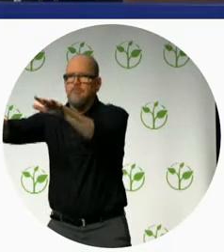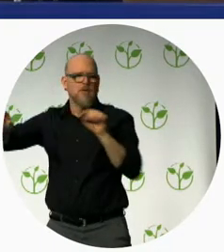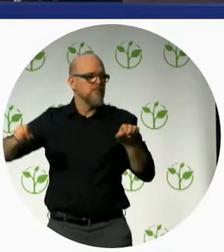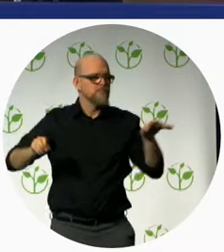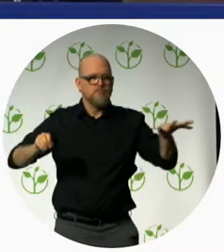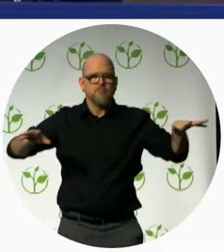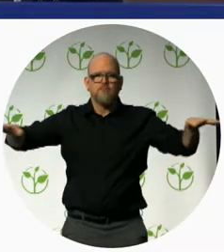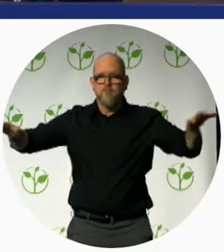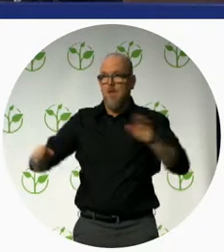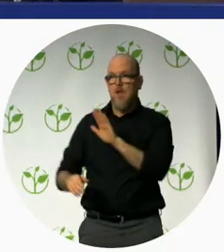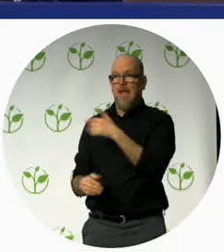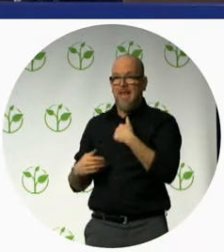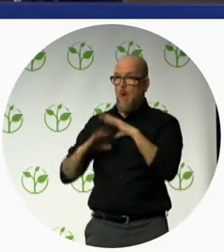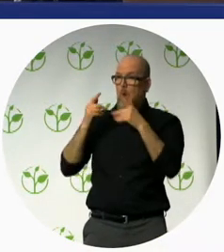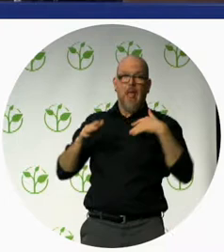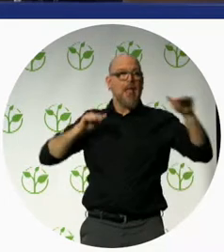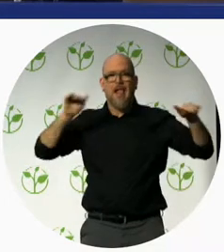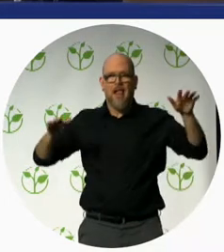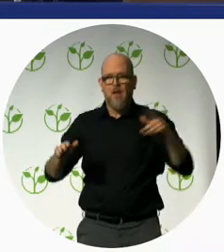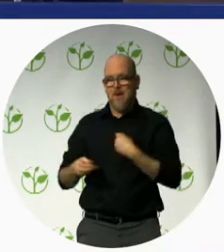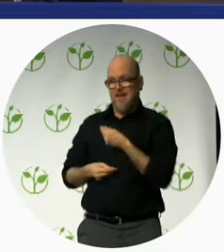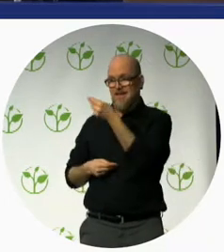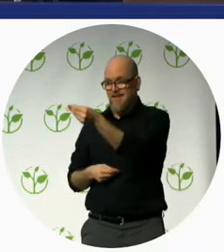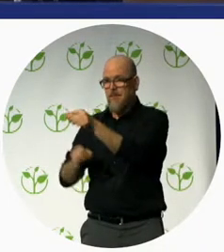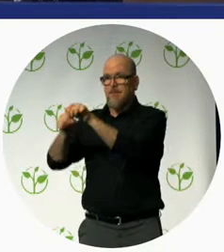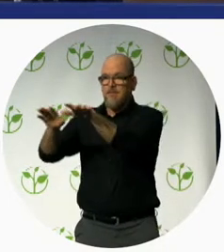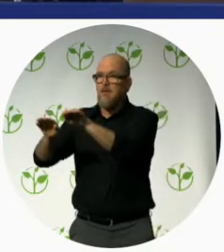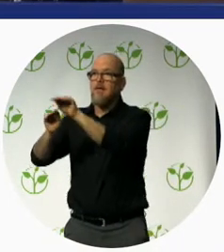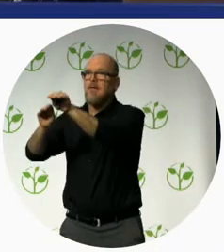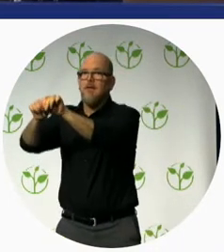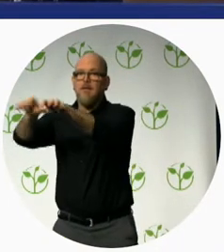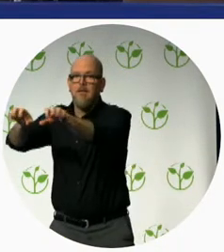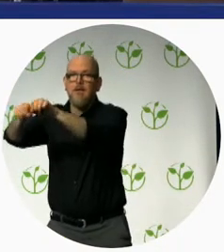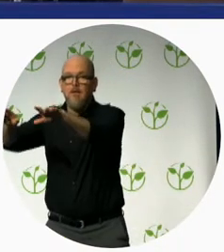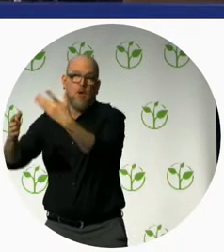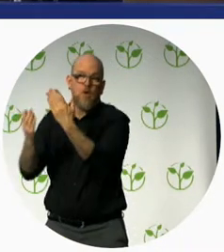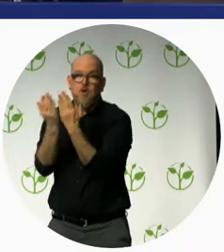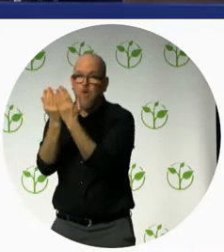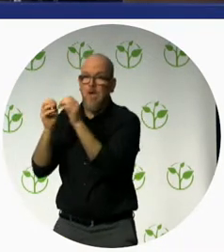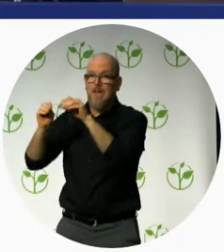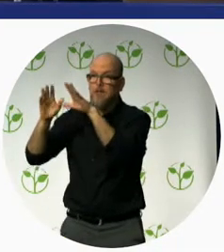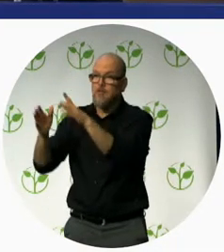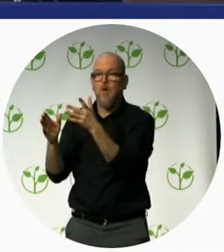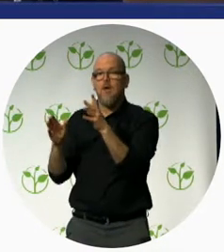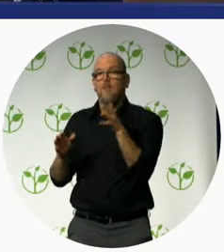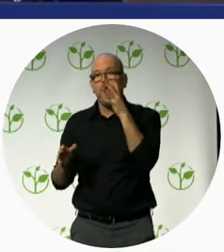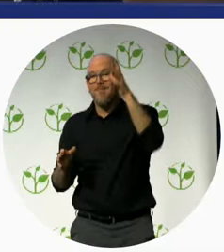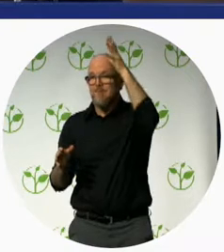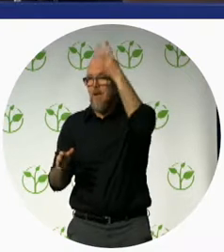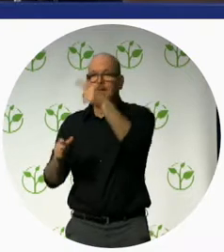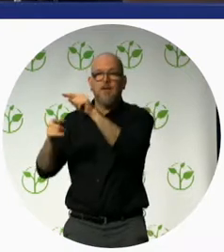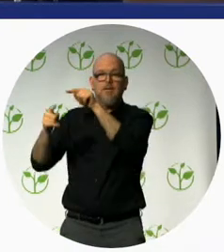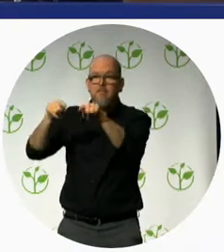so the school teacher will go back to the school and tell other children and their parents about different types of childhood disability